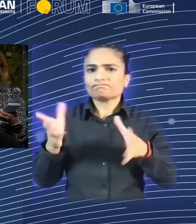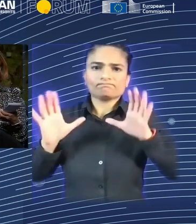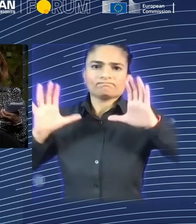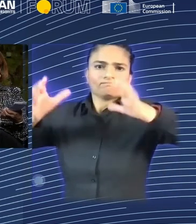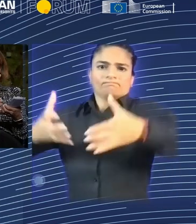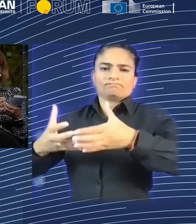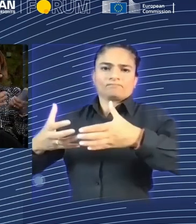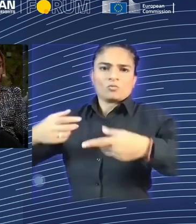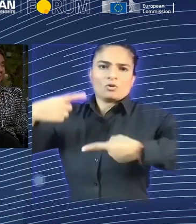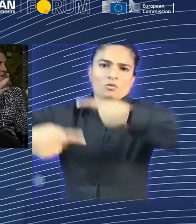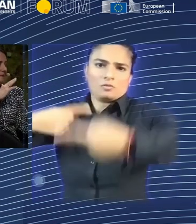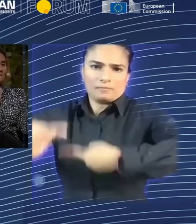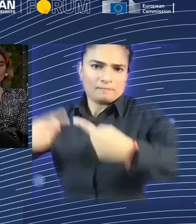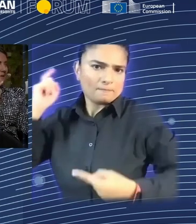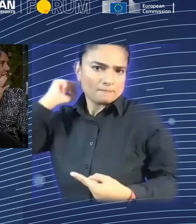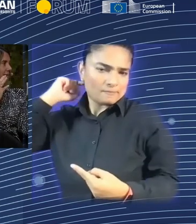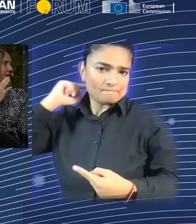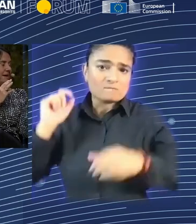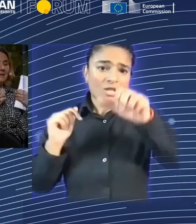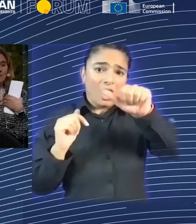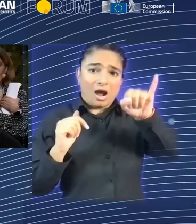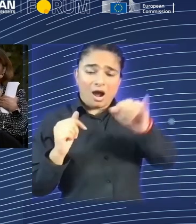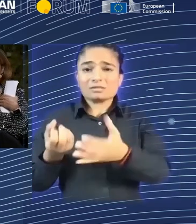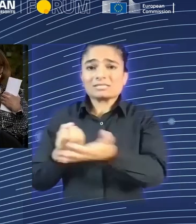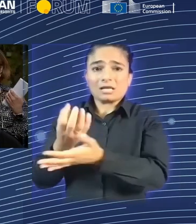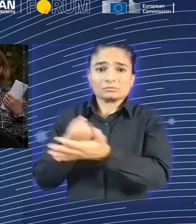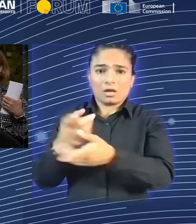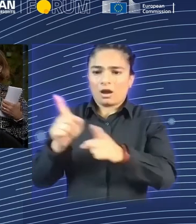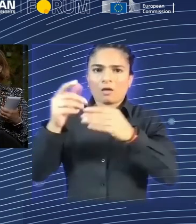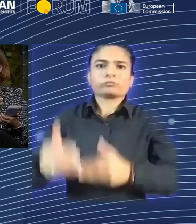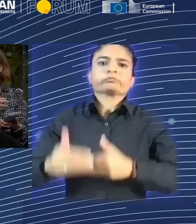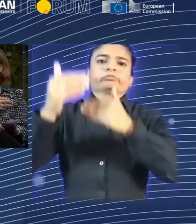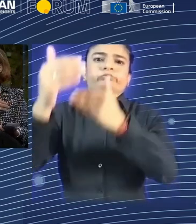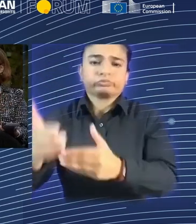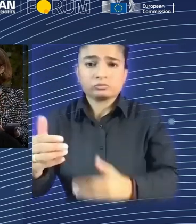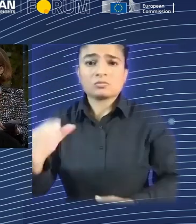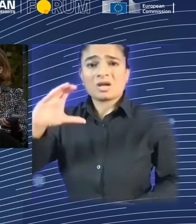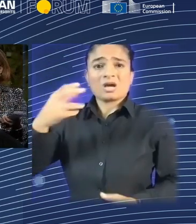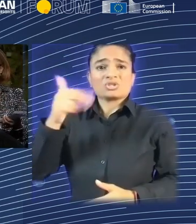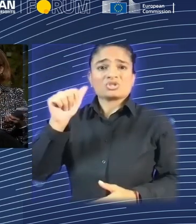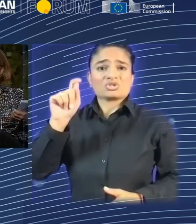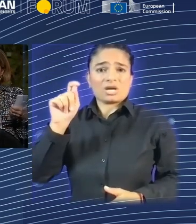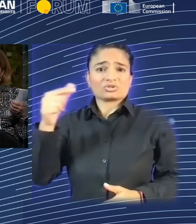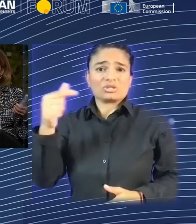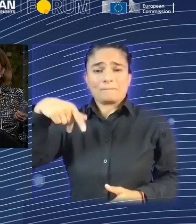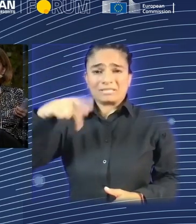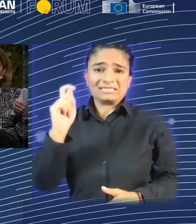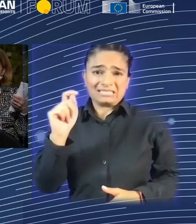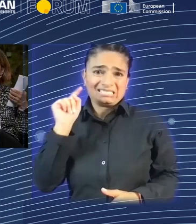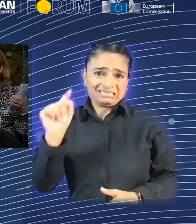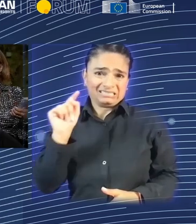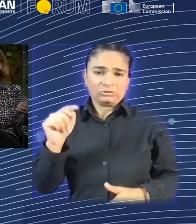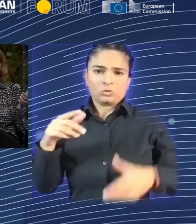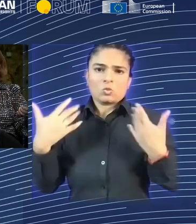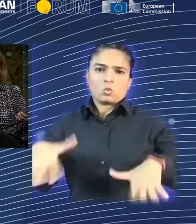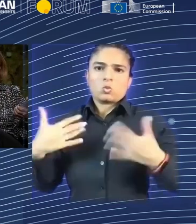next wave, and ChatGPT has been that. As a practitioner of data and AI for, like, more than 10 years, we've been